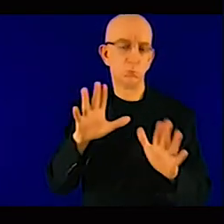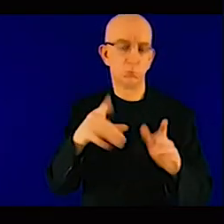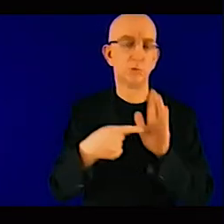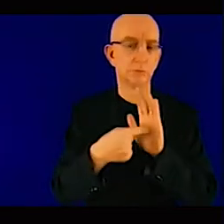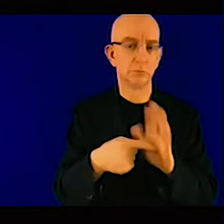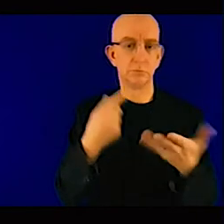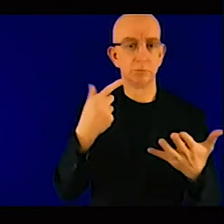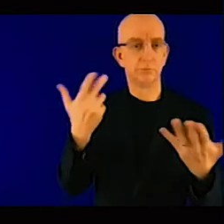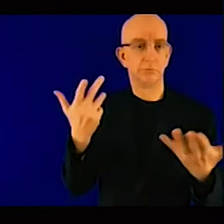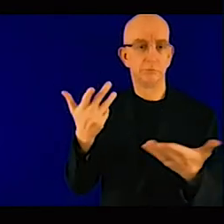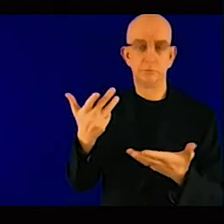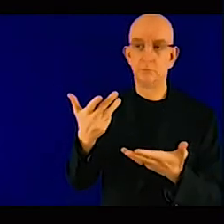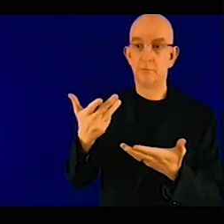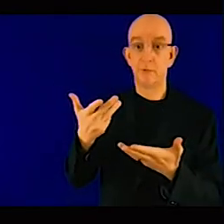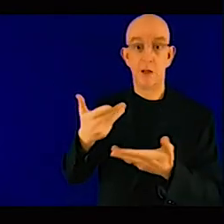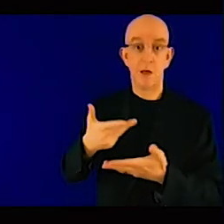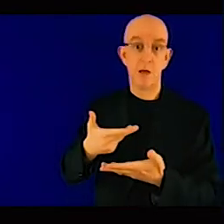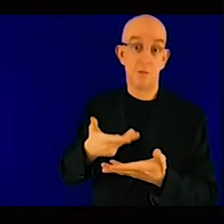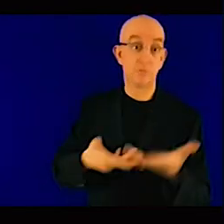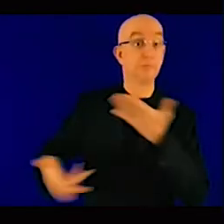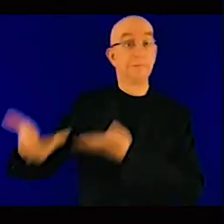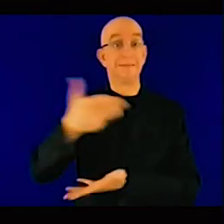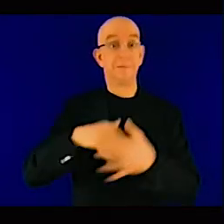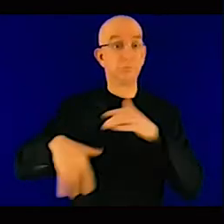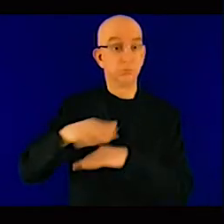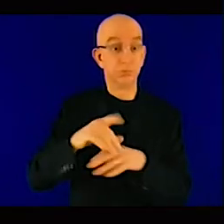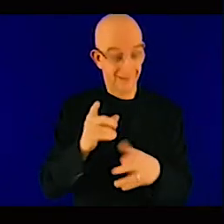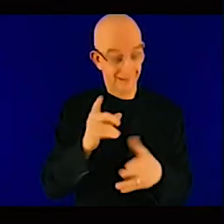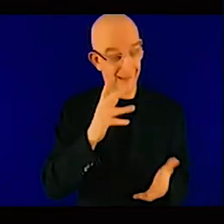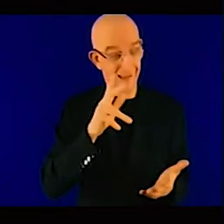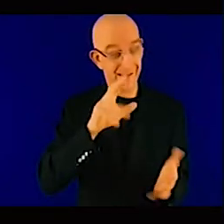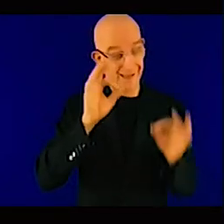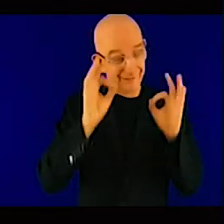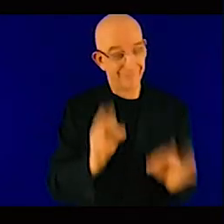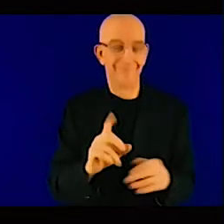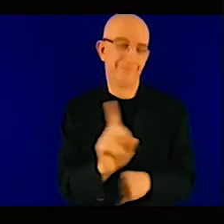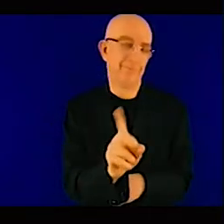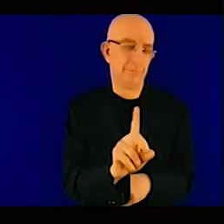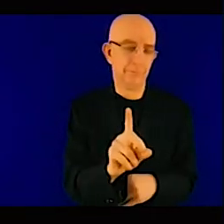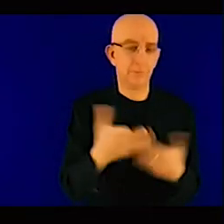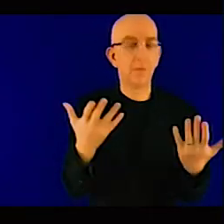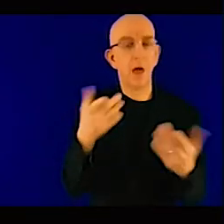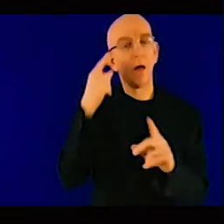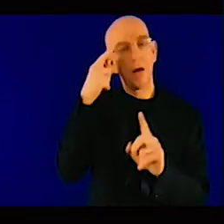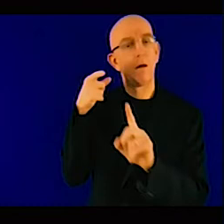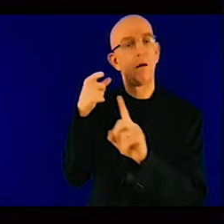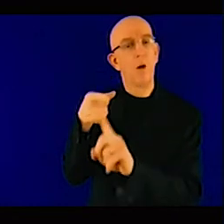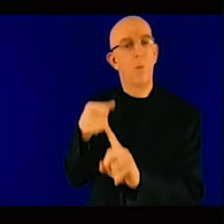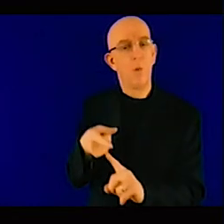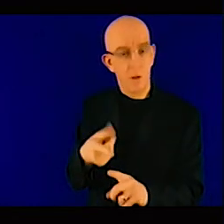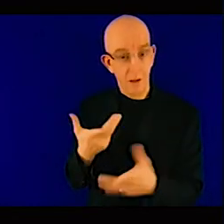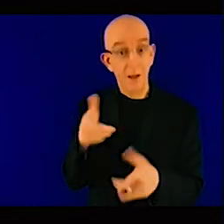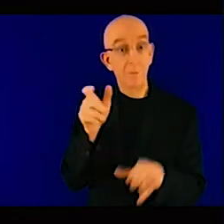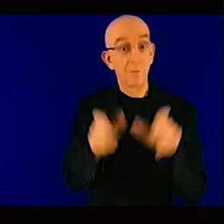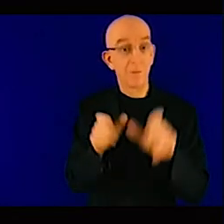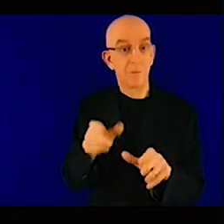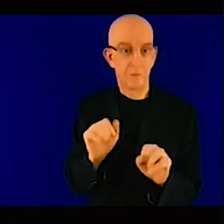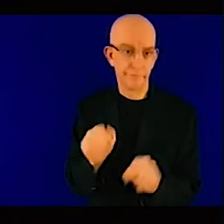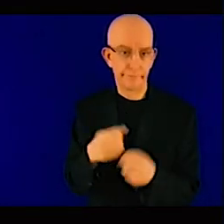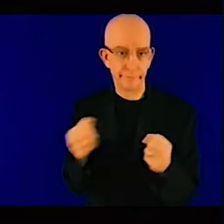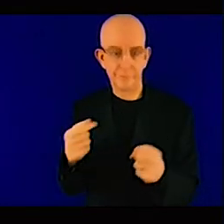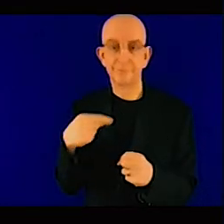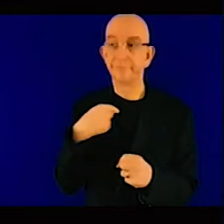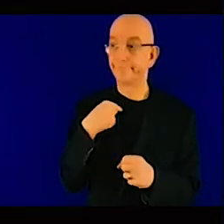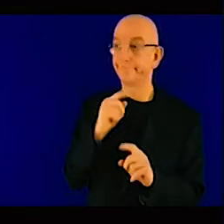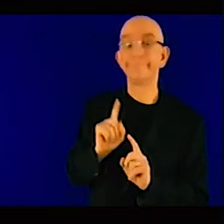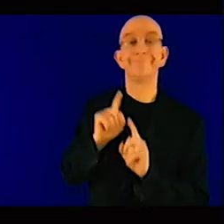I need a visa. And we are part of an economic, uh, region. So it is only